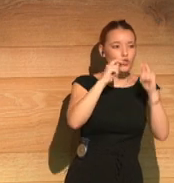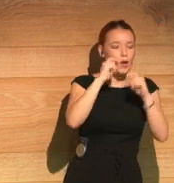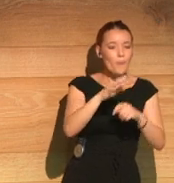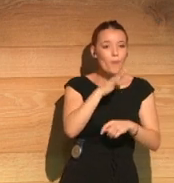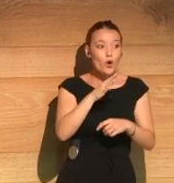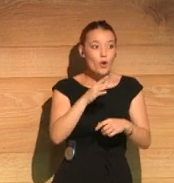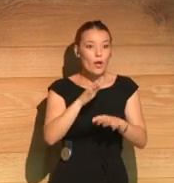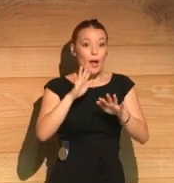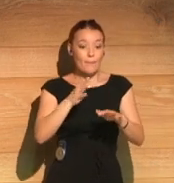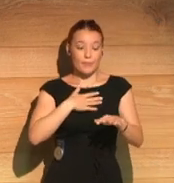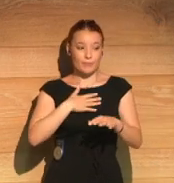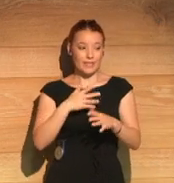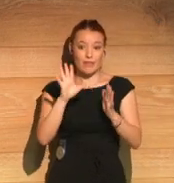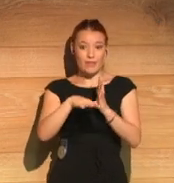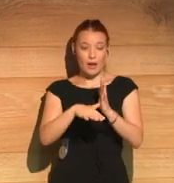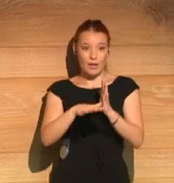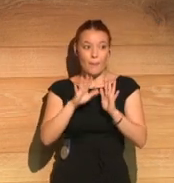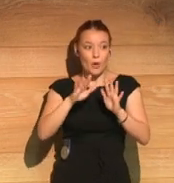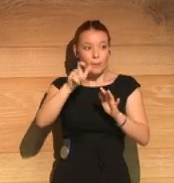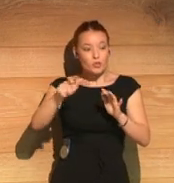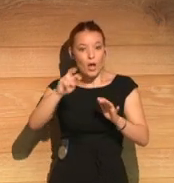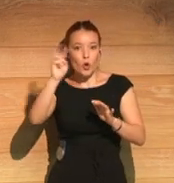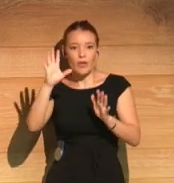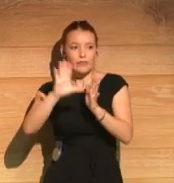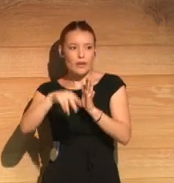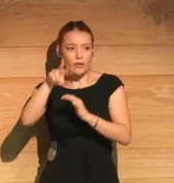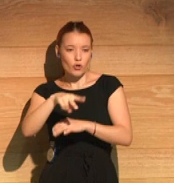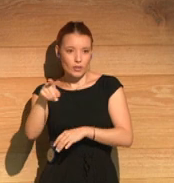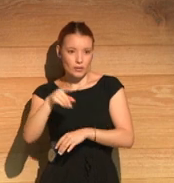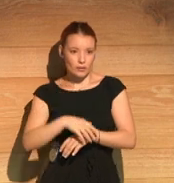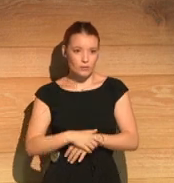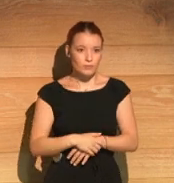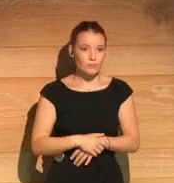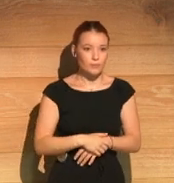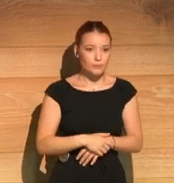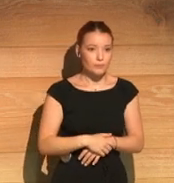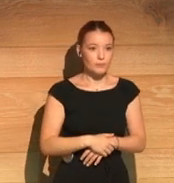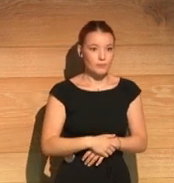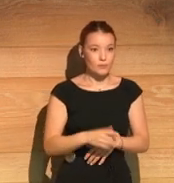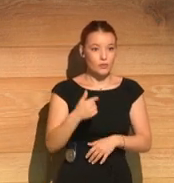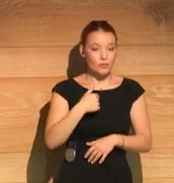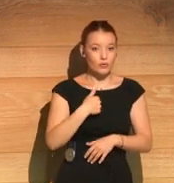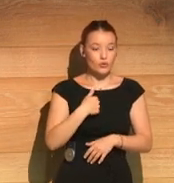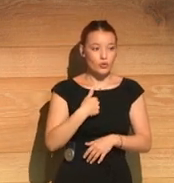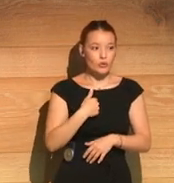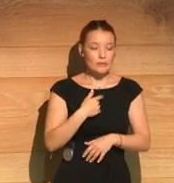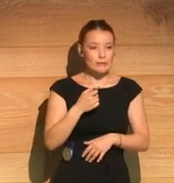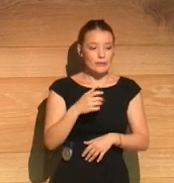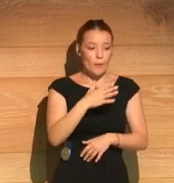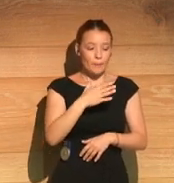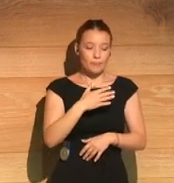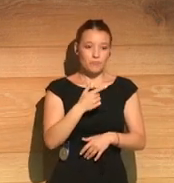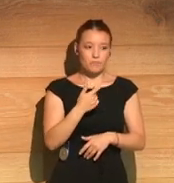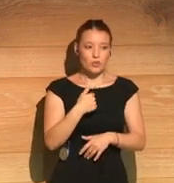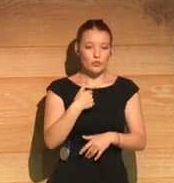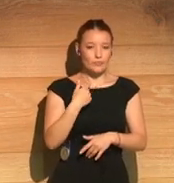And I've always had this kind of sympathy, I guess, for people who just by